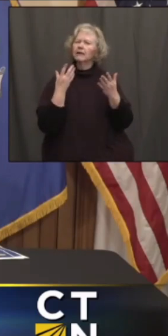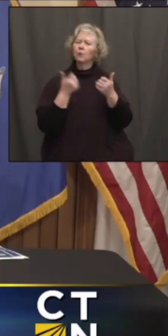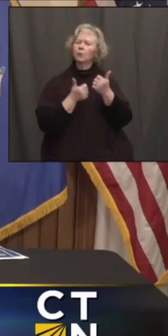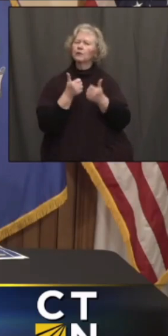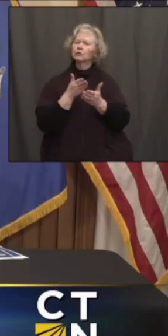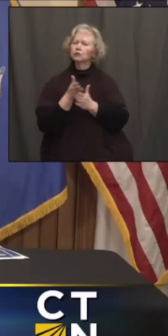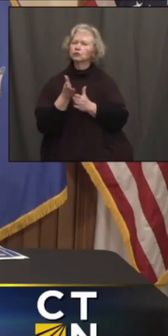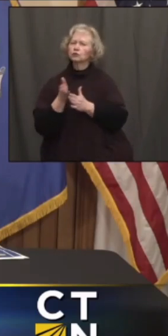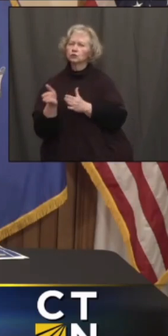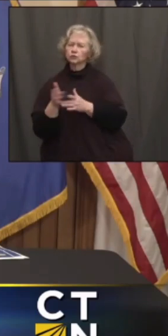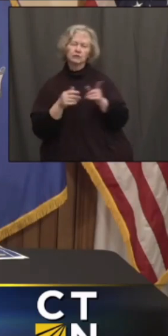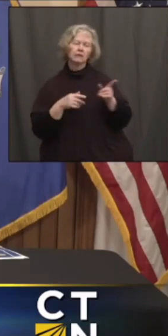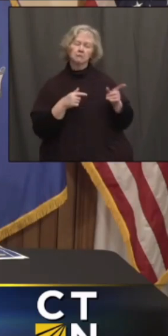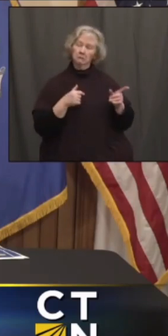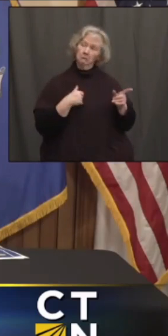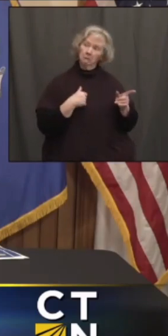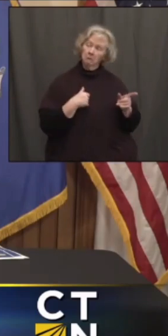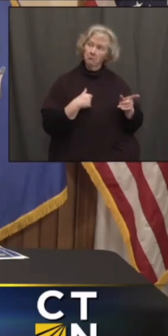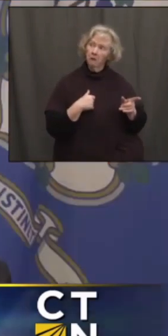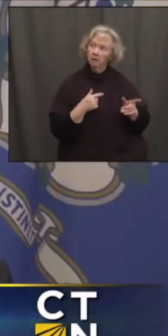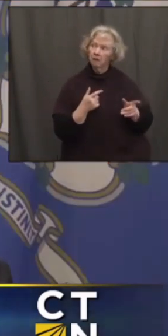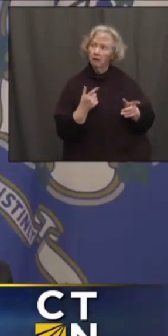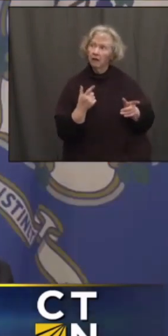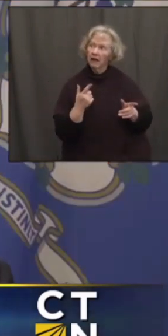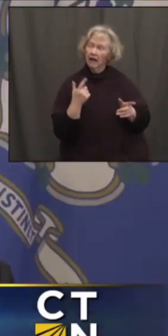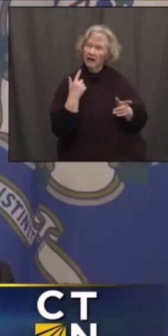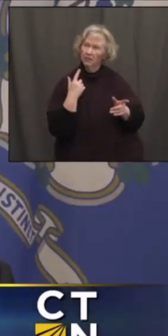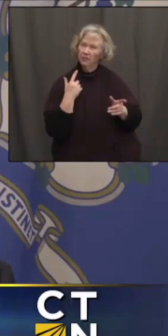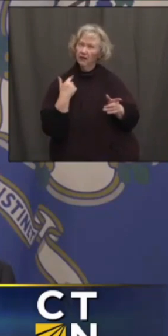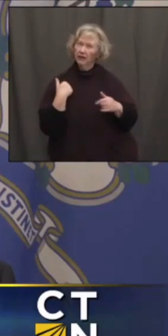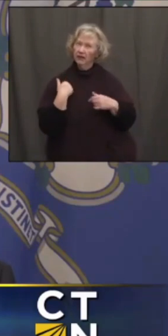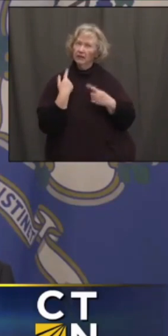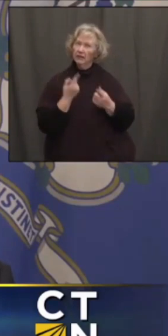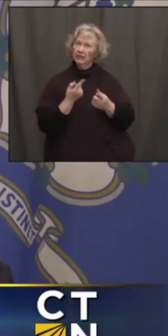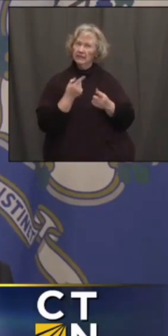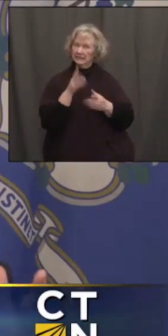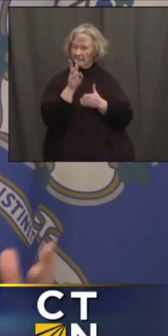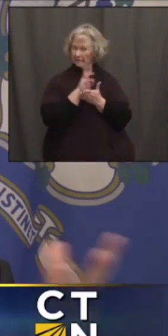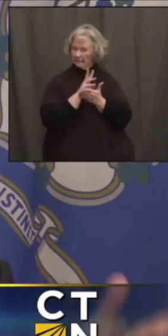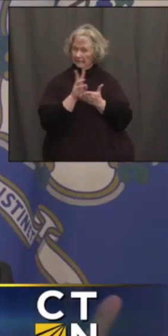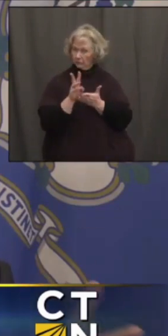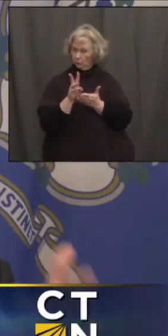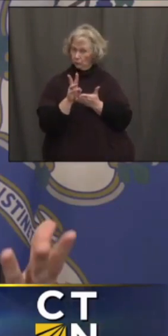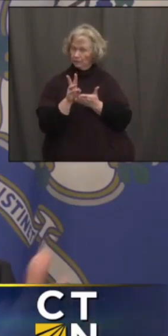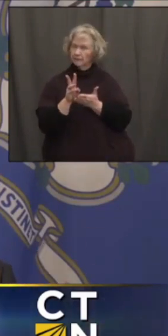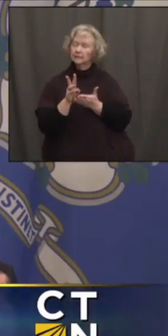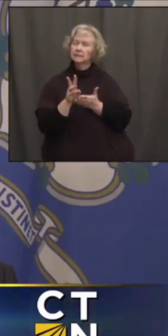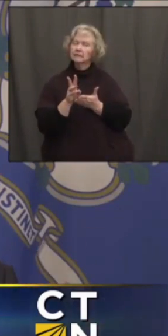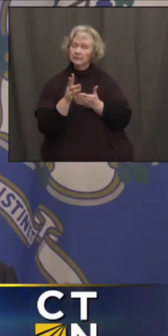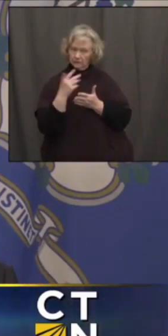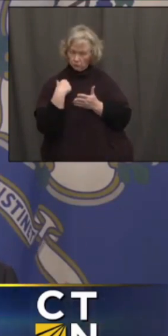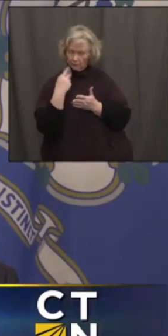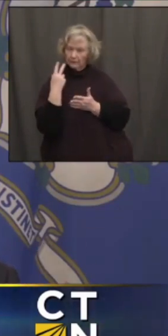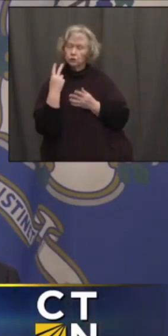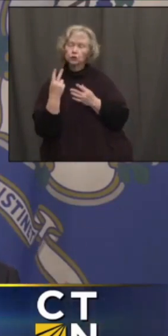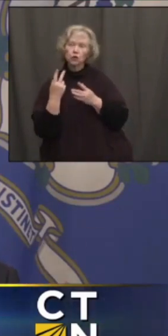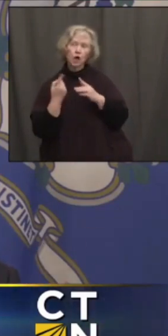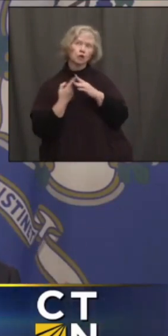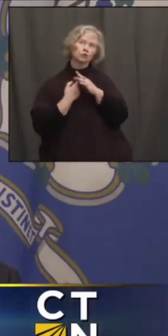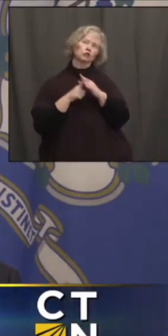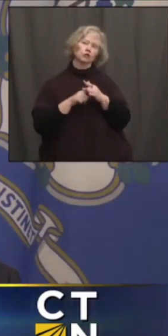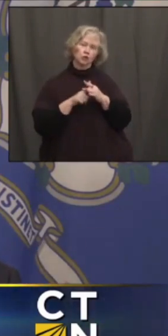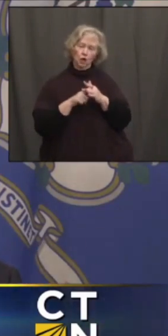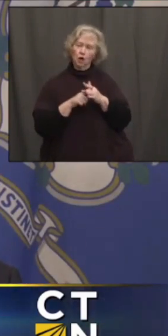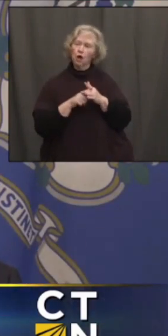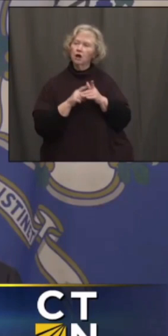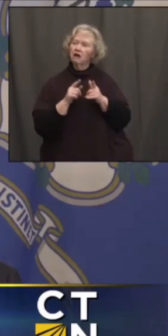Well, I'll start with that. mean, we've had now, what, something like six weeks of experience where the variants were first seen in some of those states.